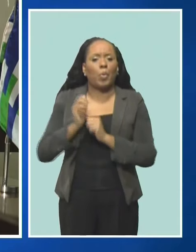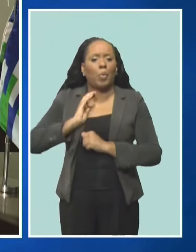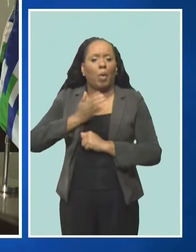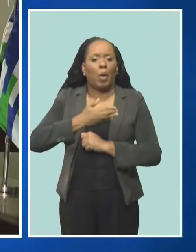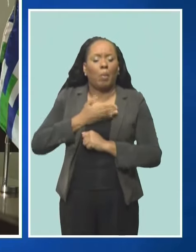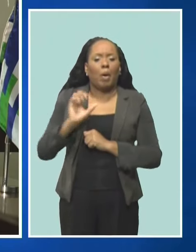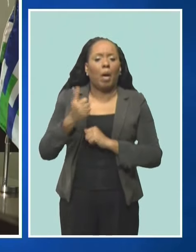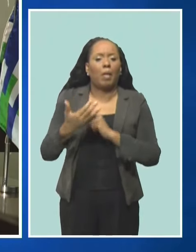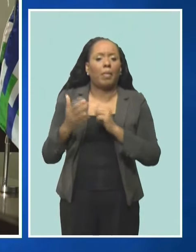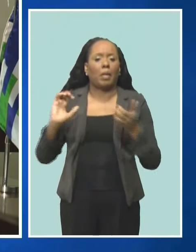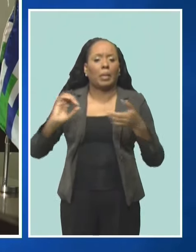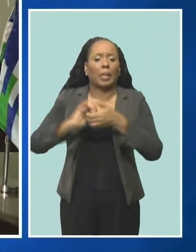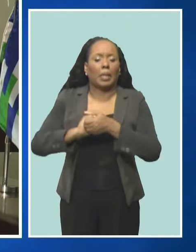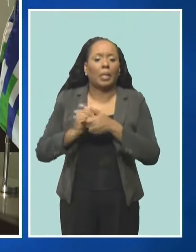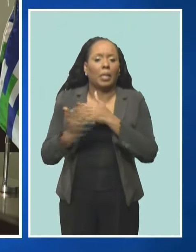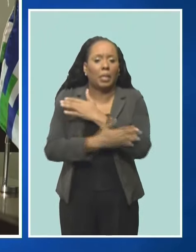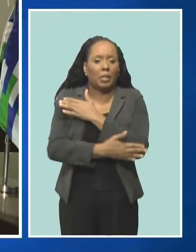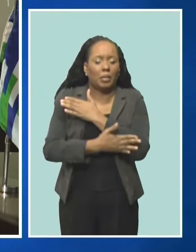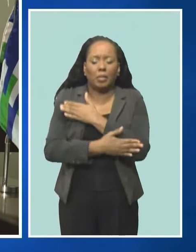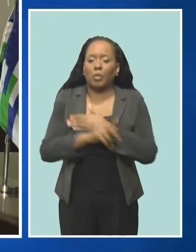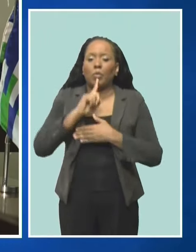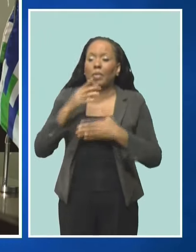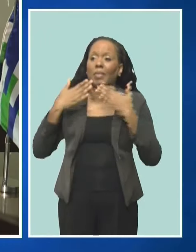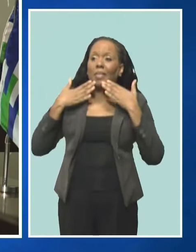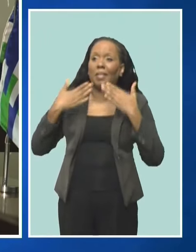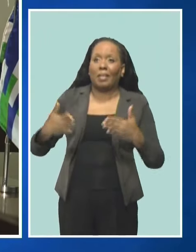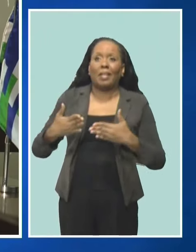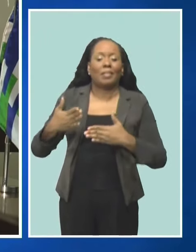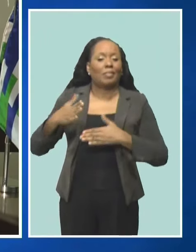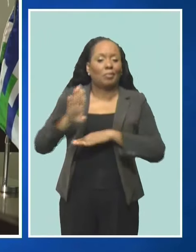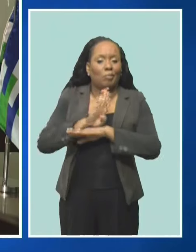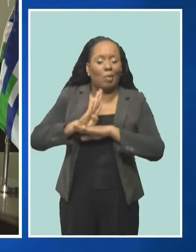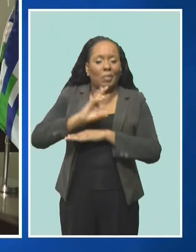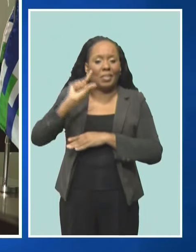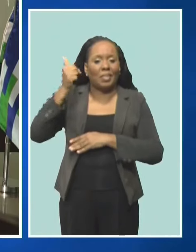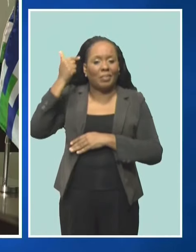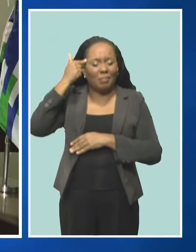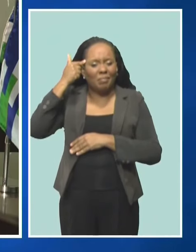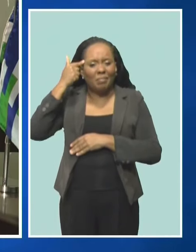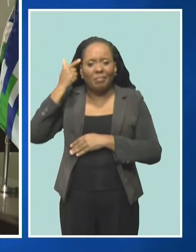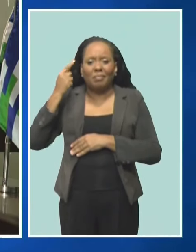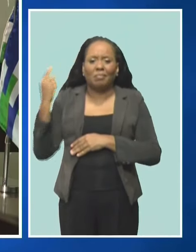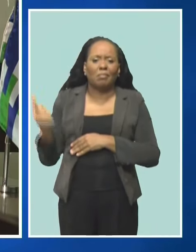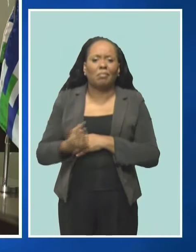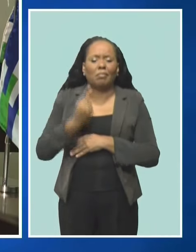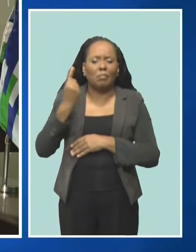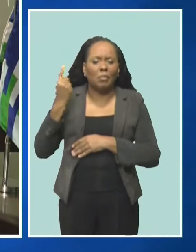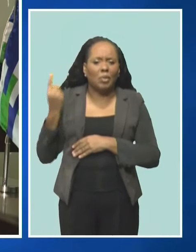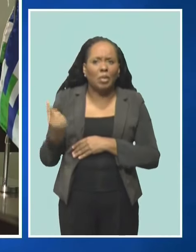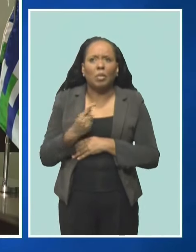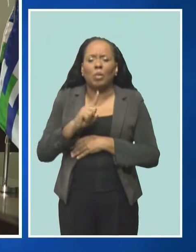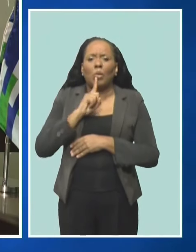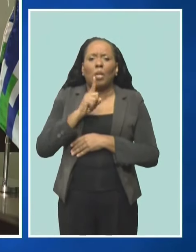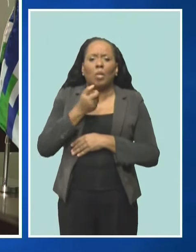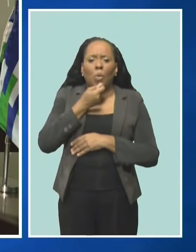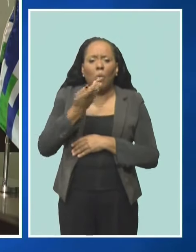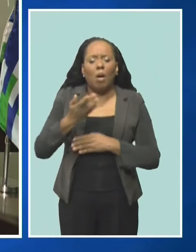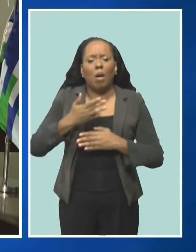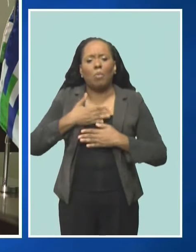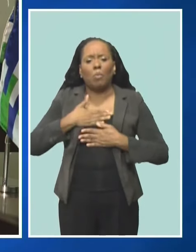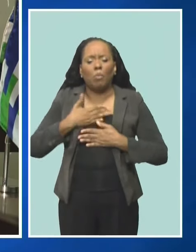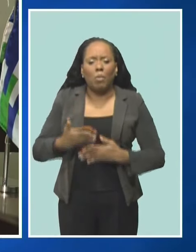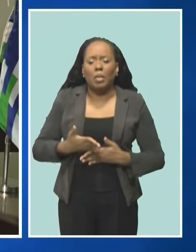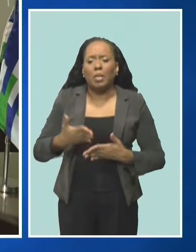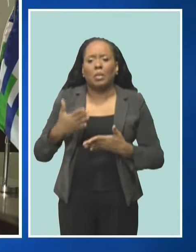really grateful to the government of Barbados for always being so warm towards CAF